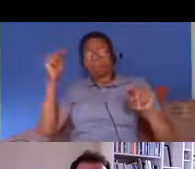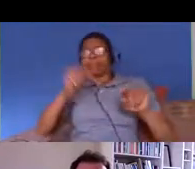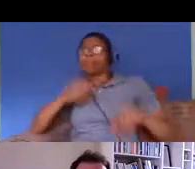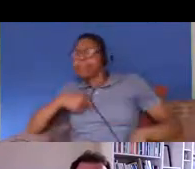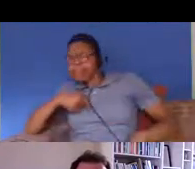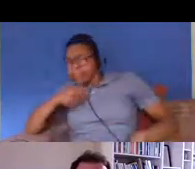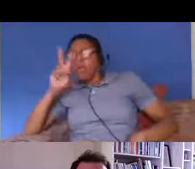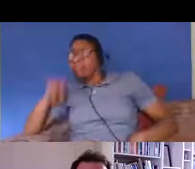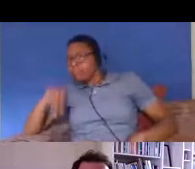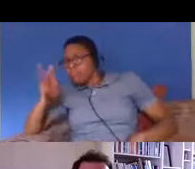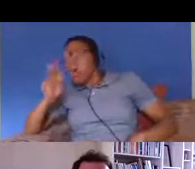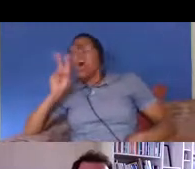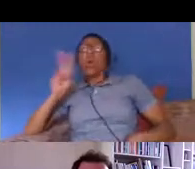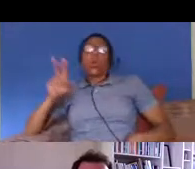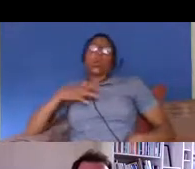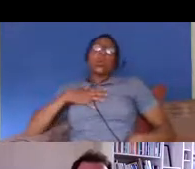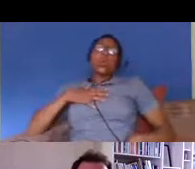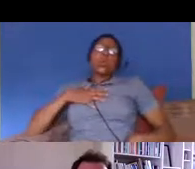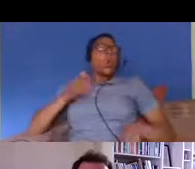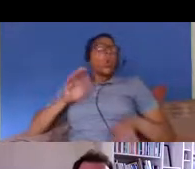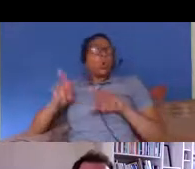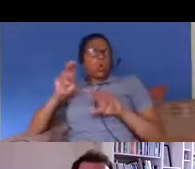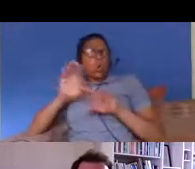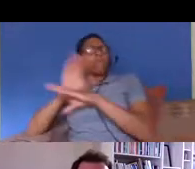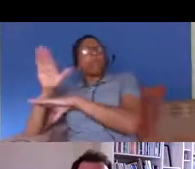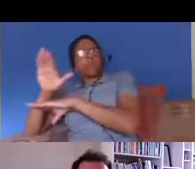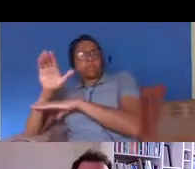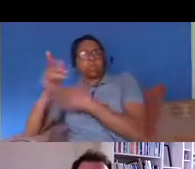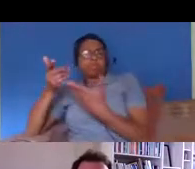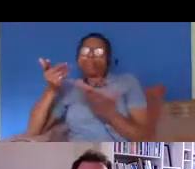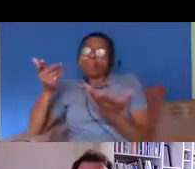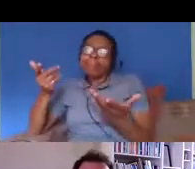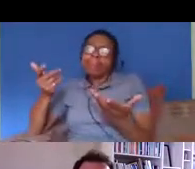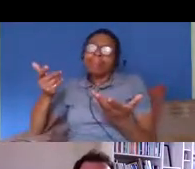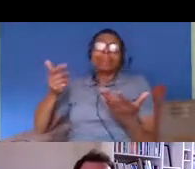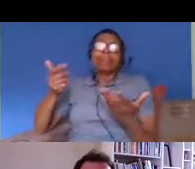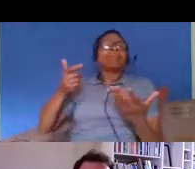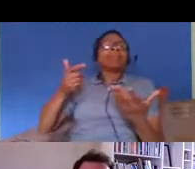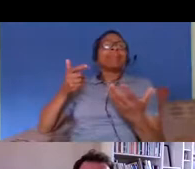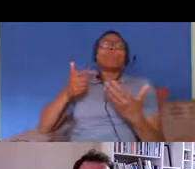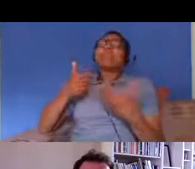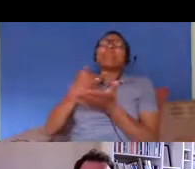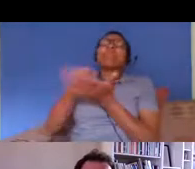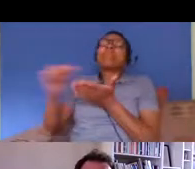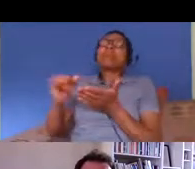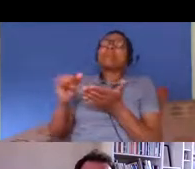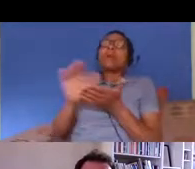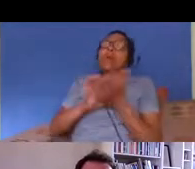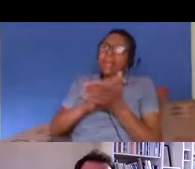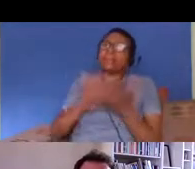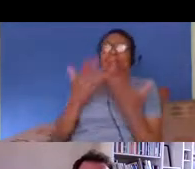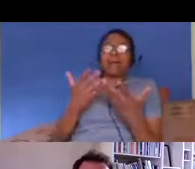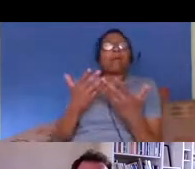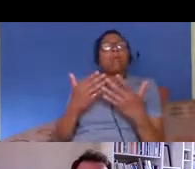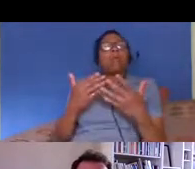that suggested that it would do that um they did it anyway and before that the whole scheme was piloted and and david